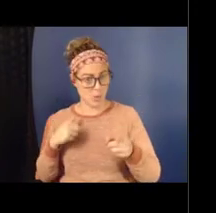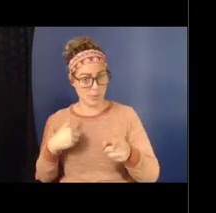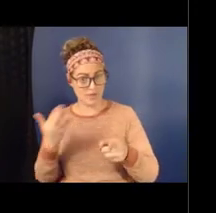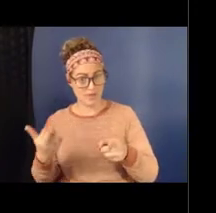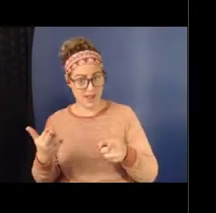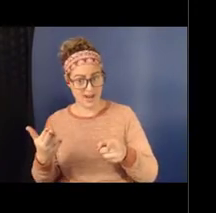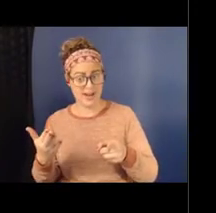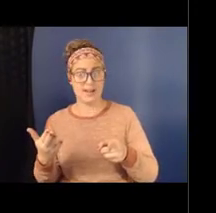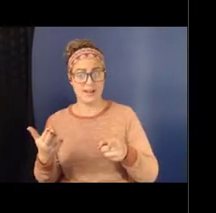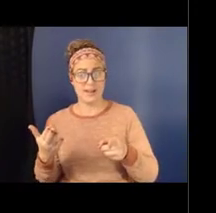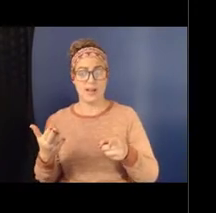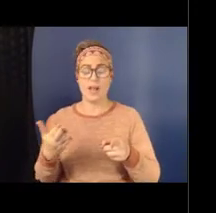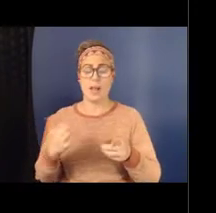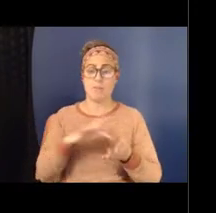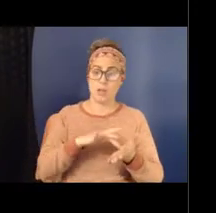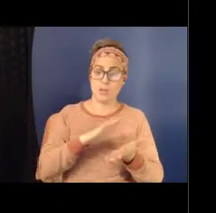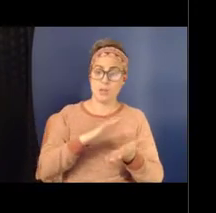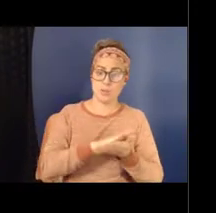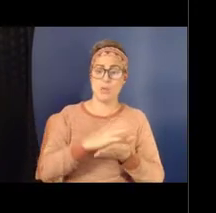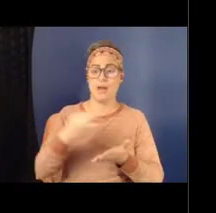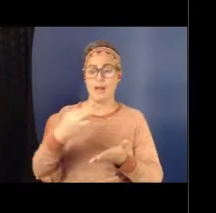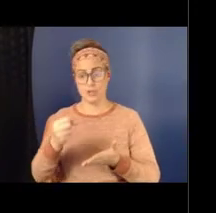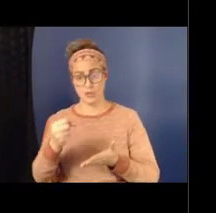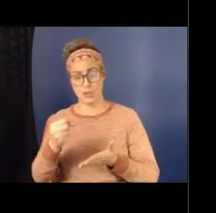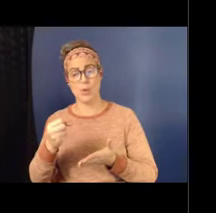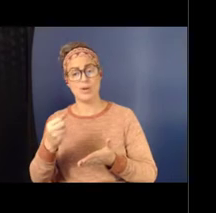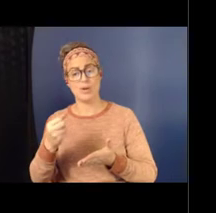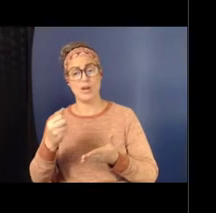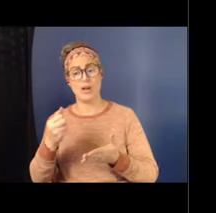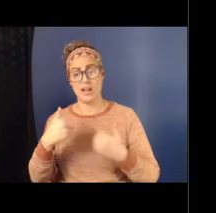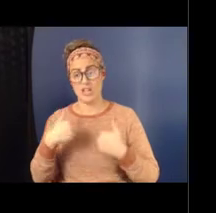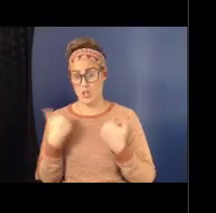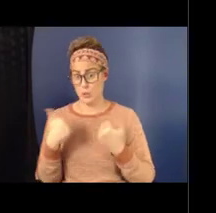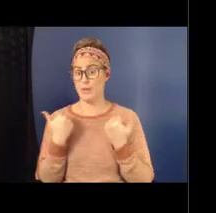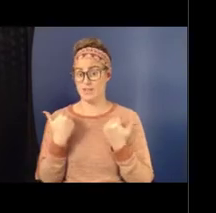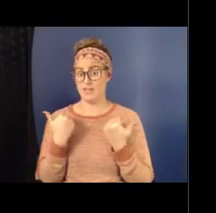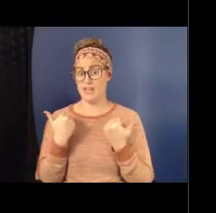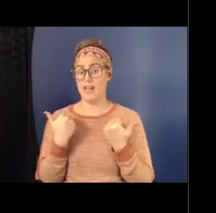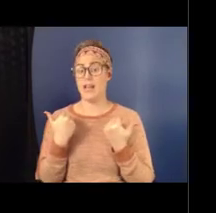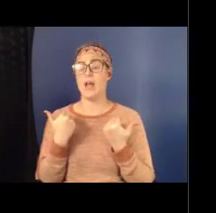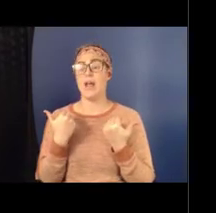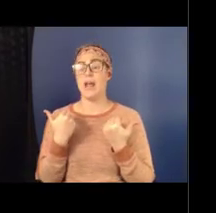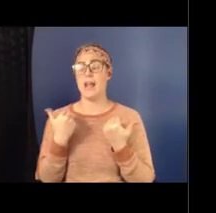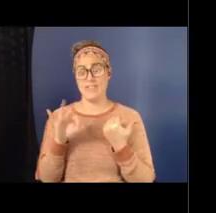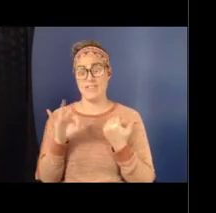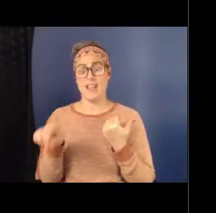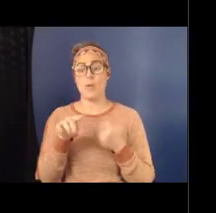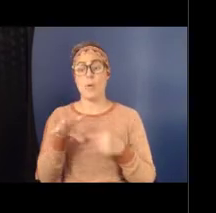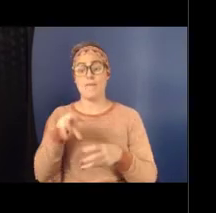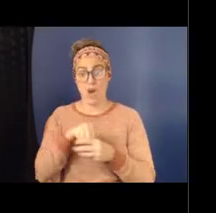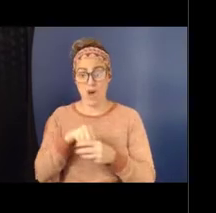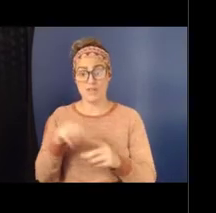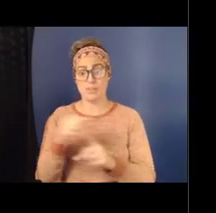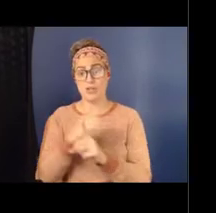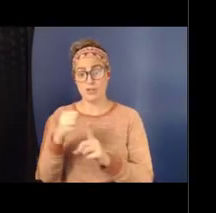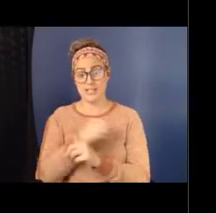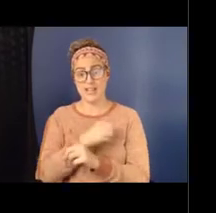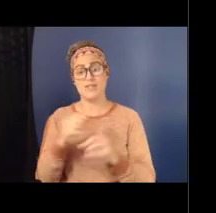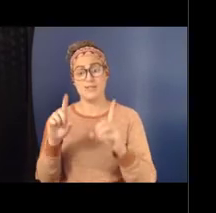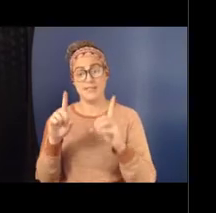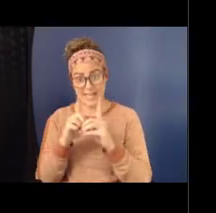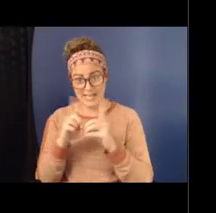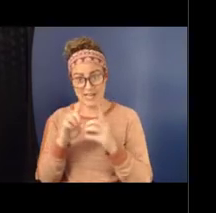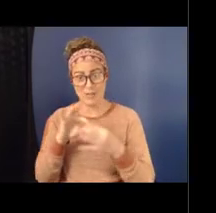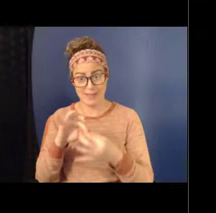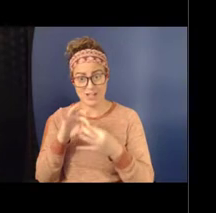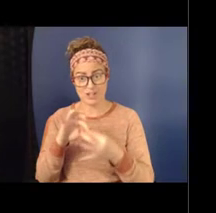for youth who were involved in abusive dating relationships, and at that time, it